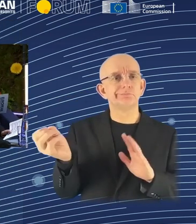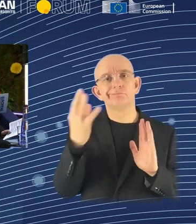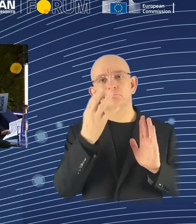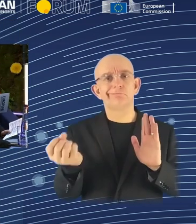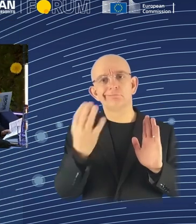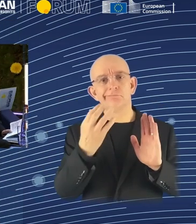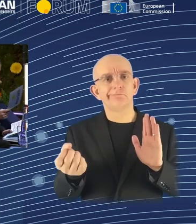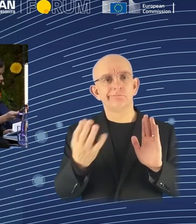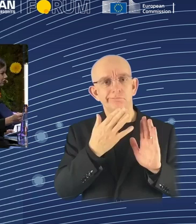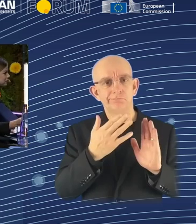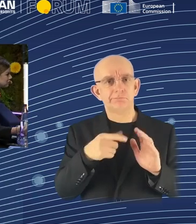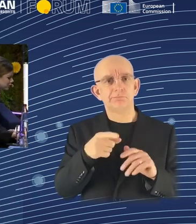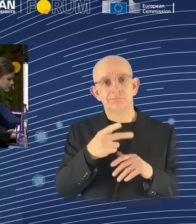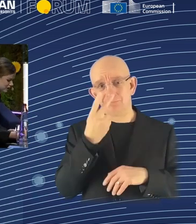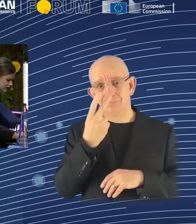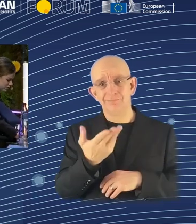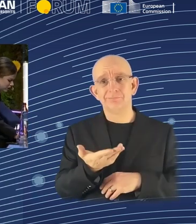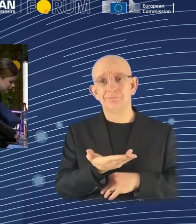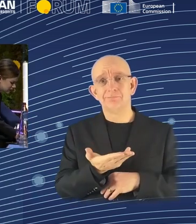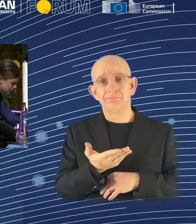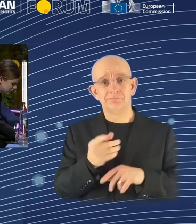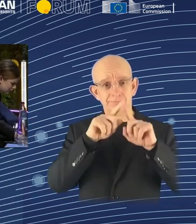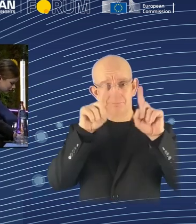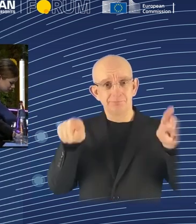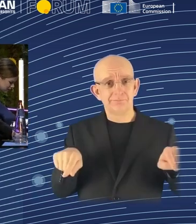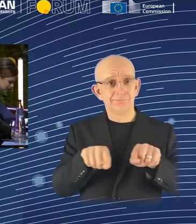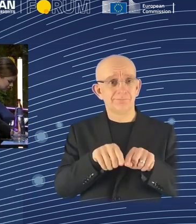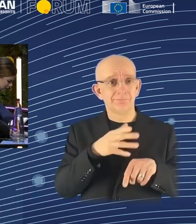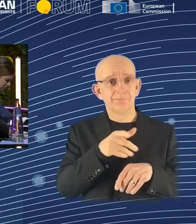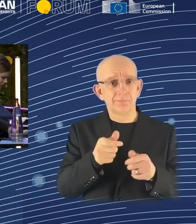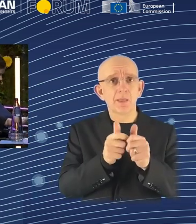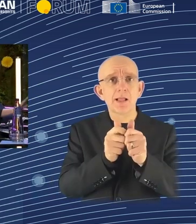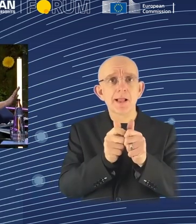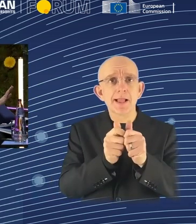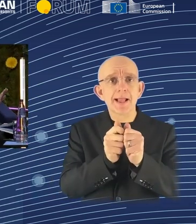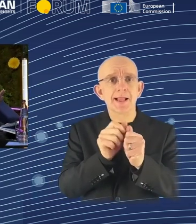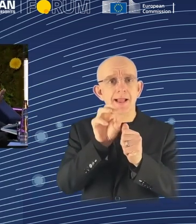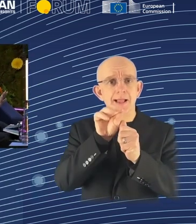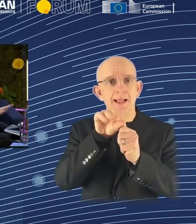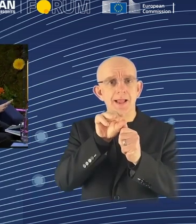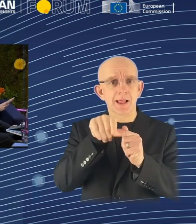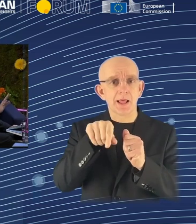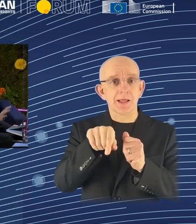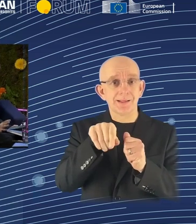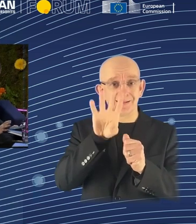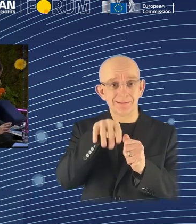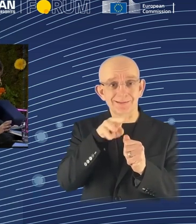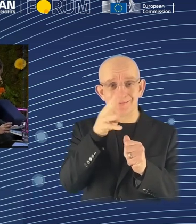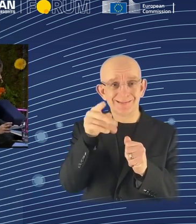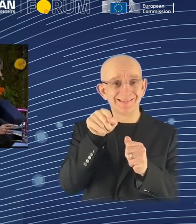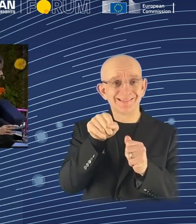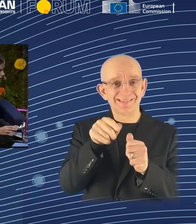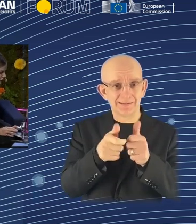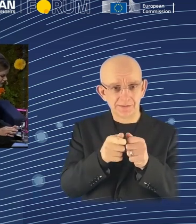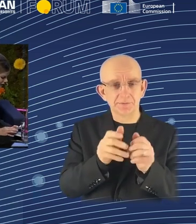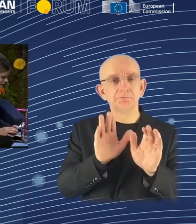And there we go. The speakers are here. We're going to continue. And let me first introduce, we have next to me Leticia Kaytu,